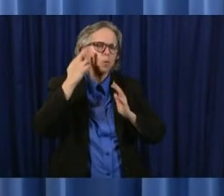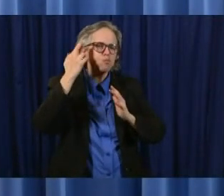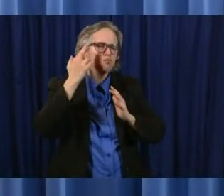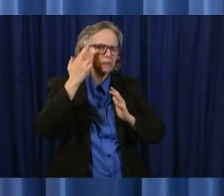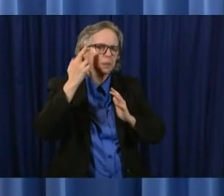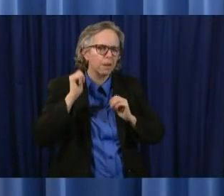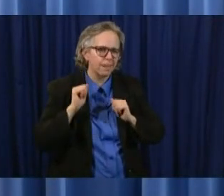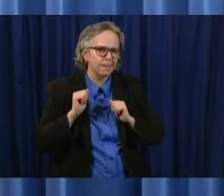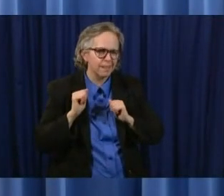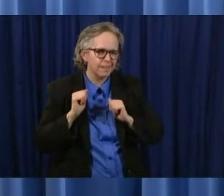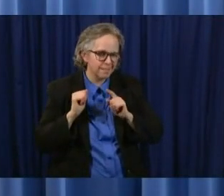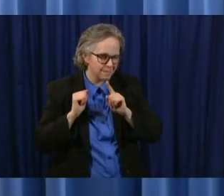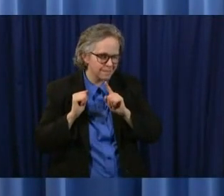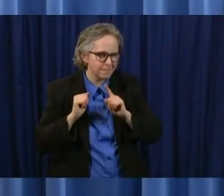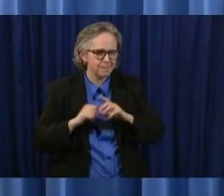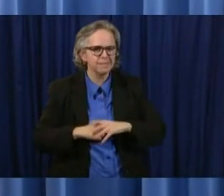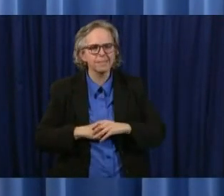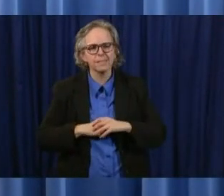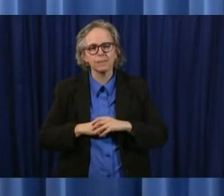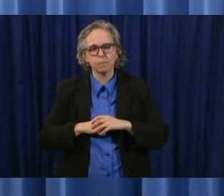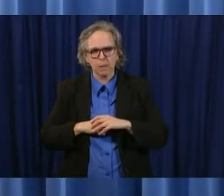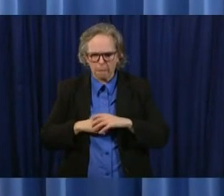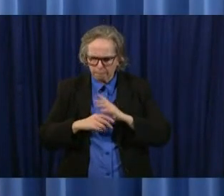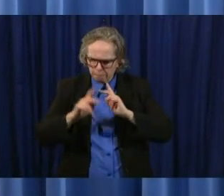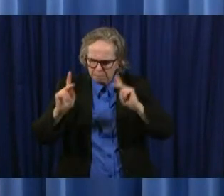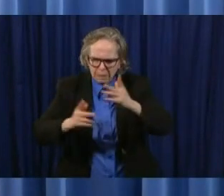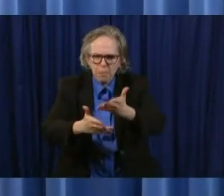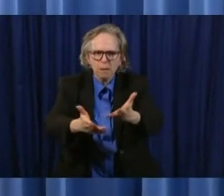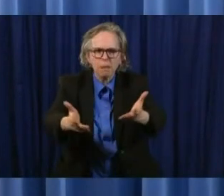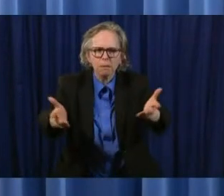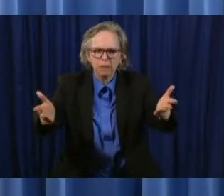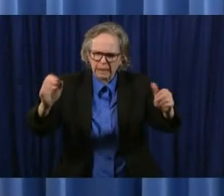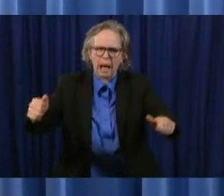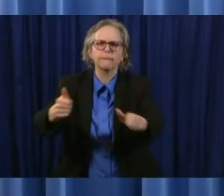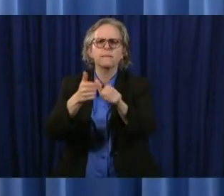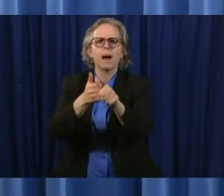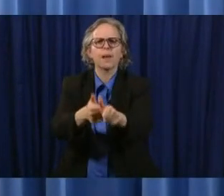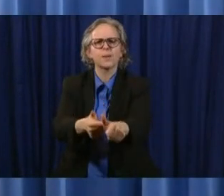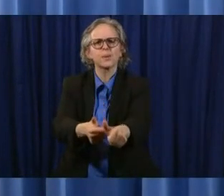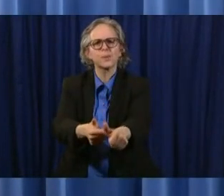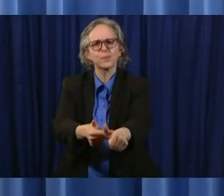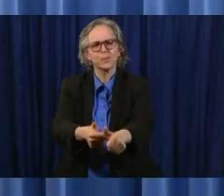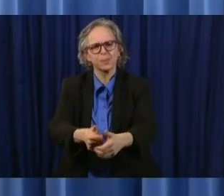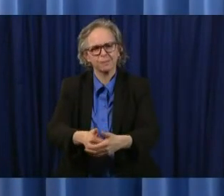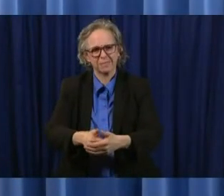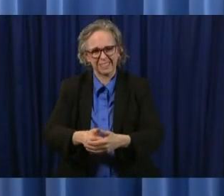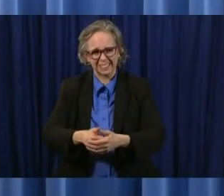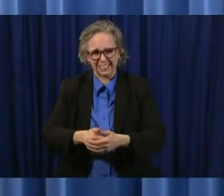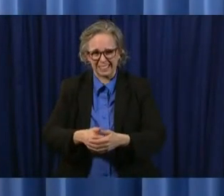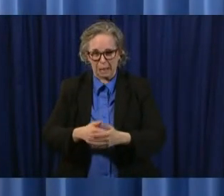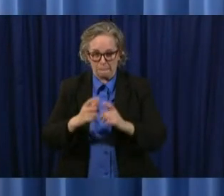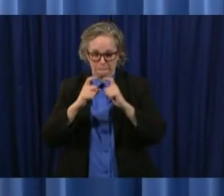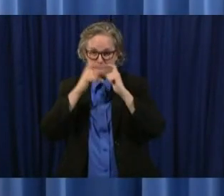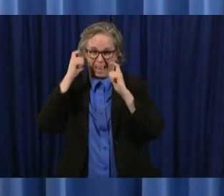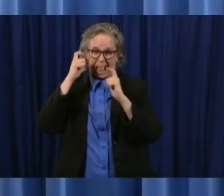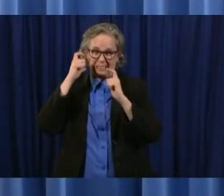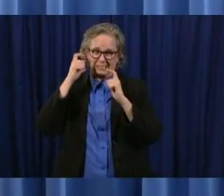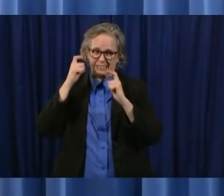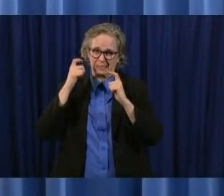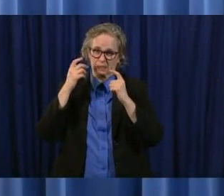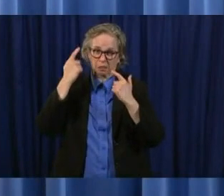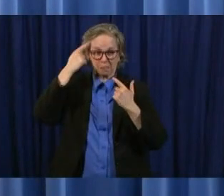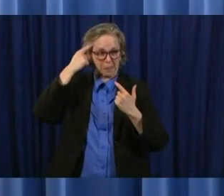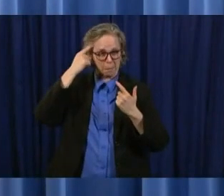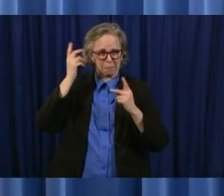obnoxious to them uh and this was one where some people uh felt that